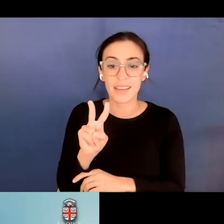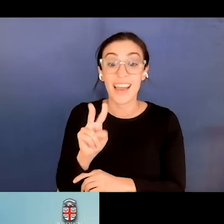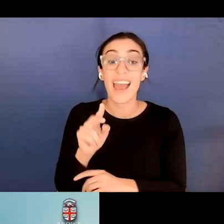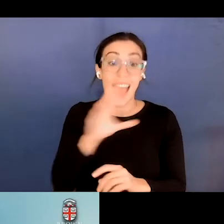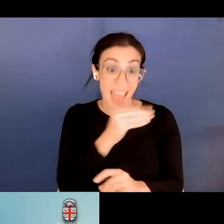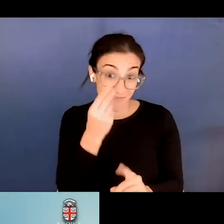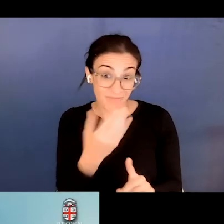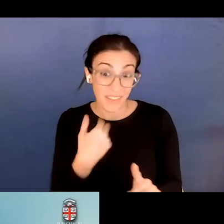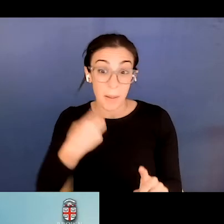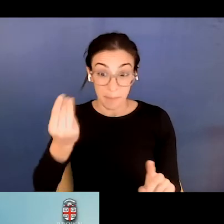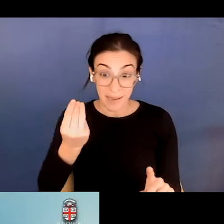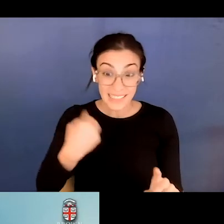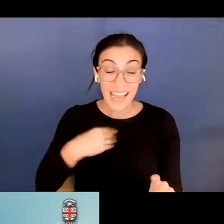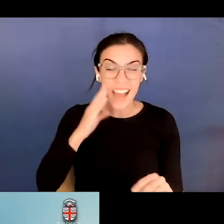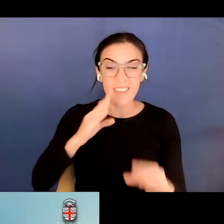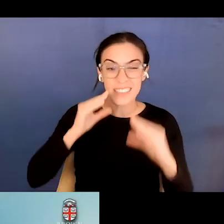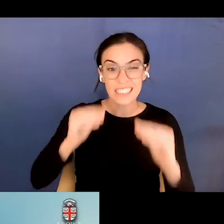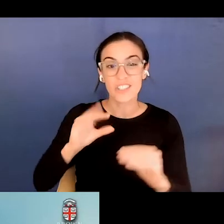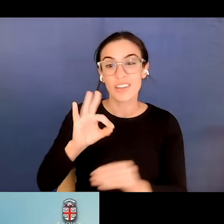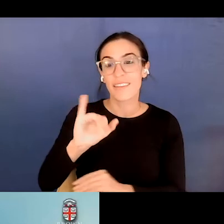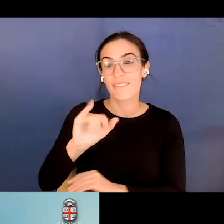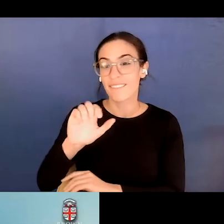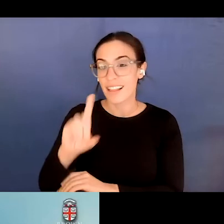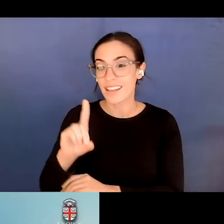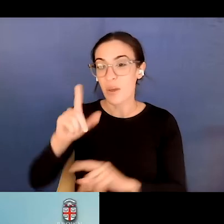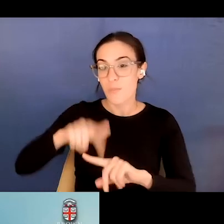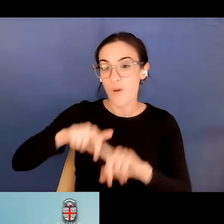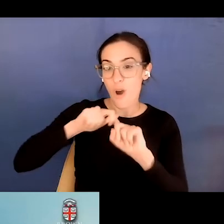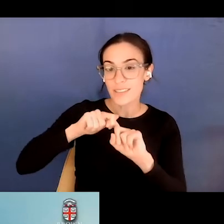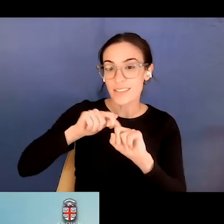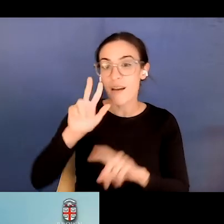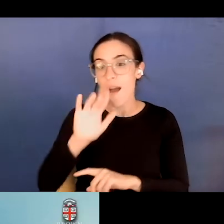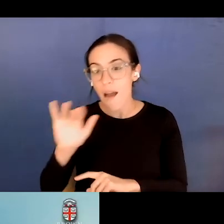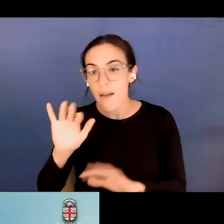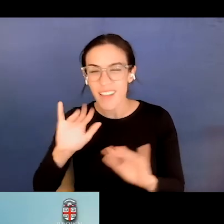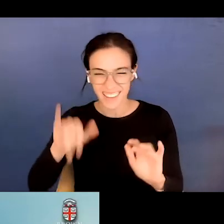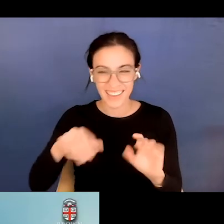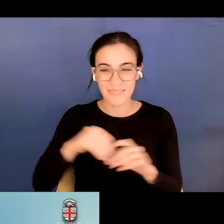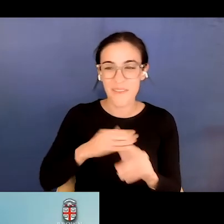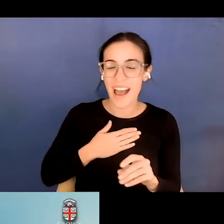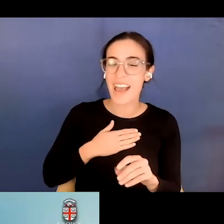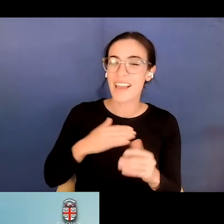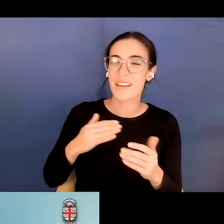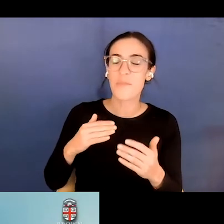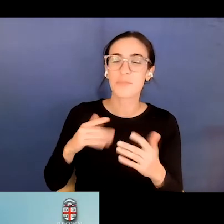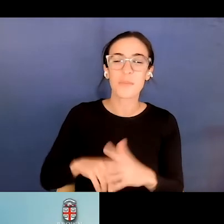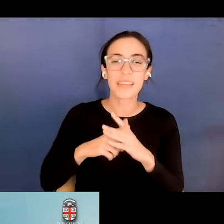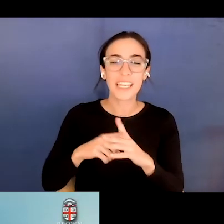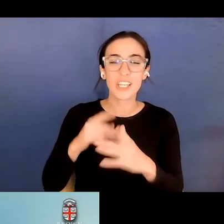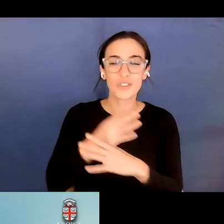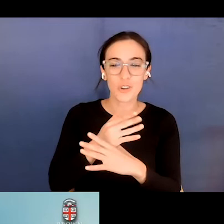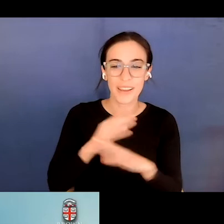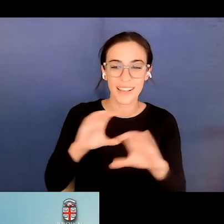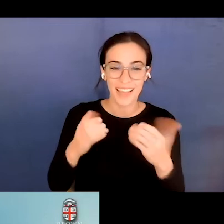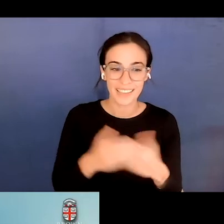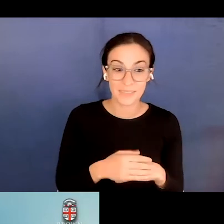great class in my beginning German class. Definitely. The problem, the problem with teaching filled pauses is that when you start teaching them, you